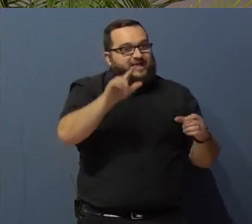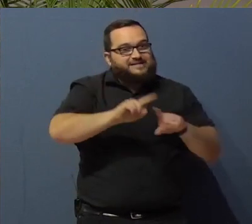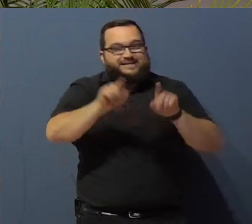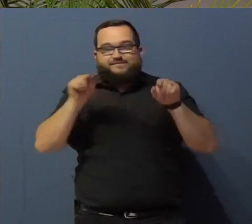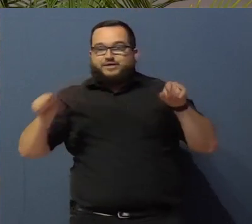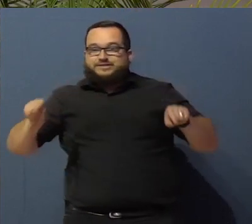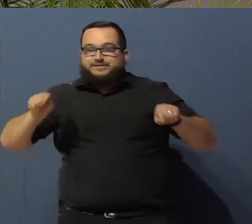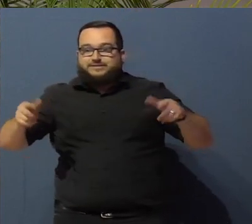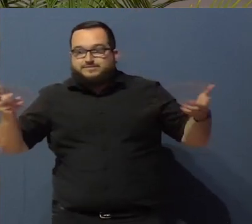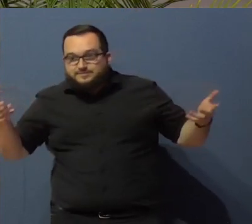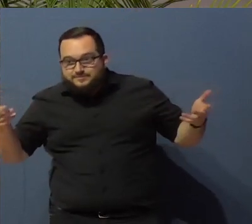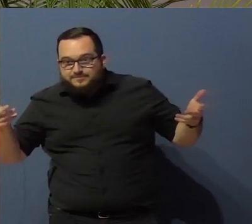Dew?